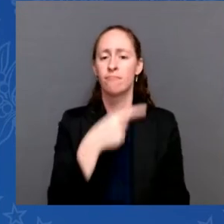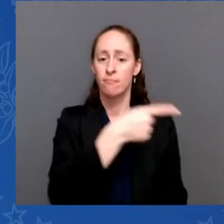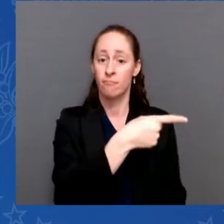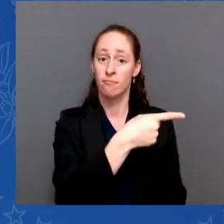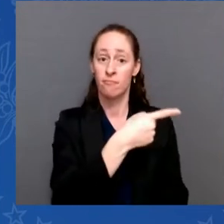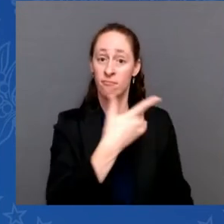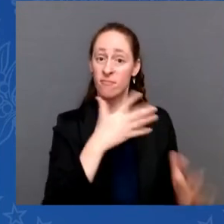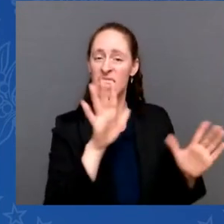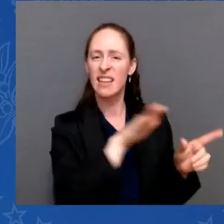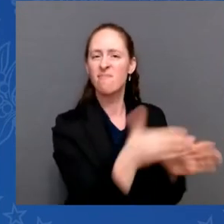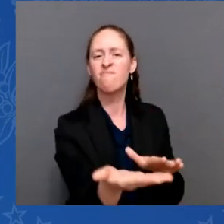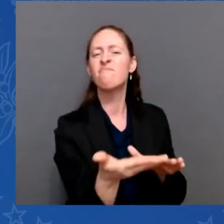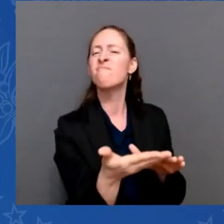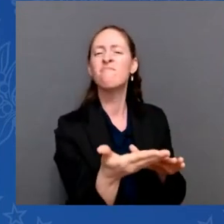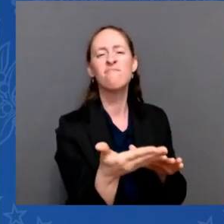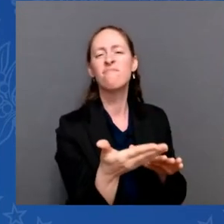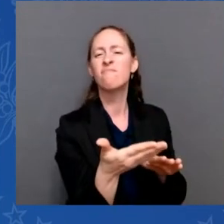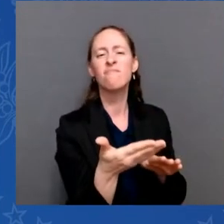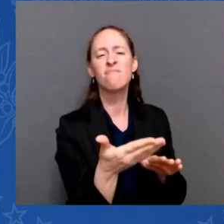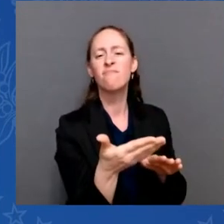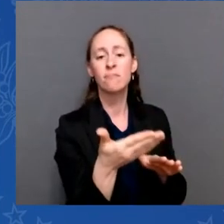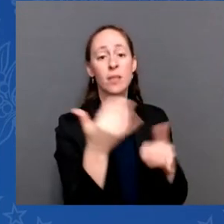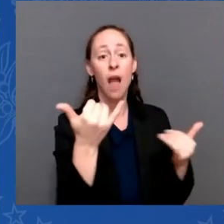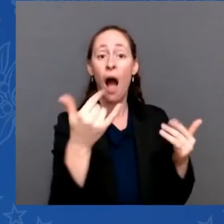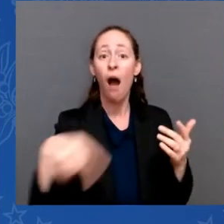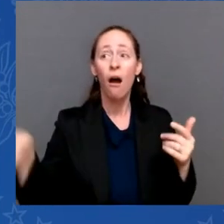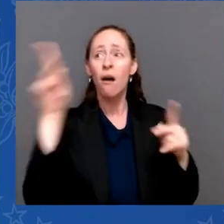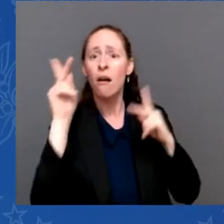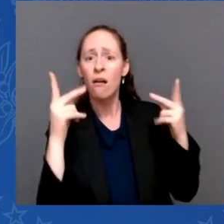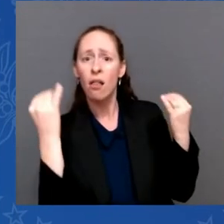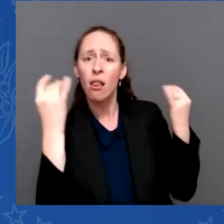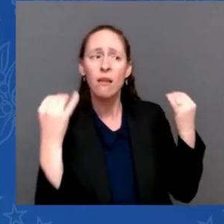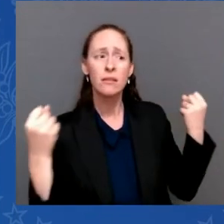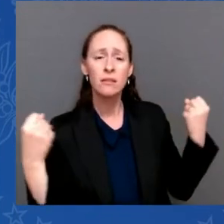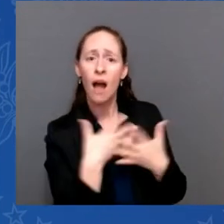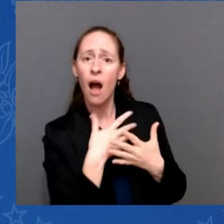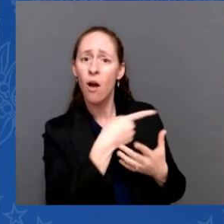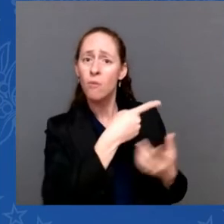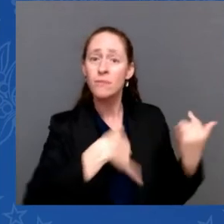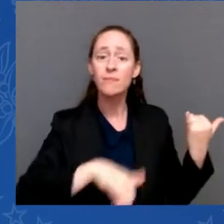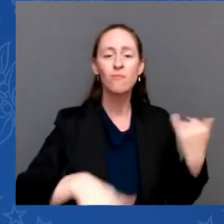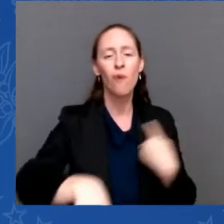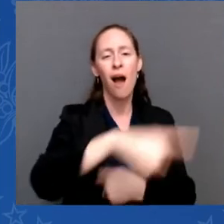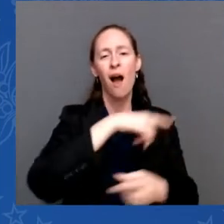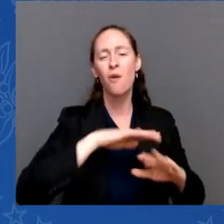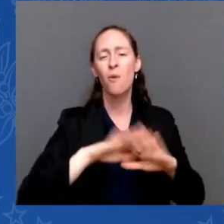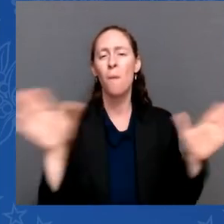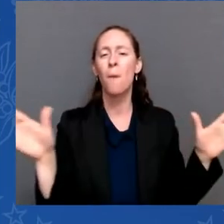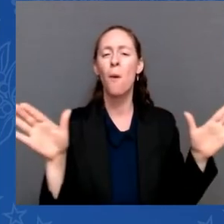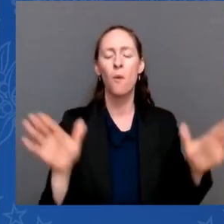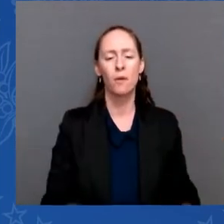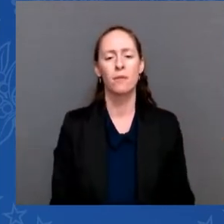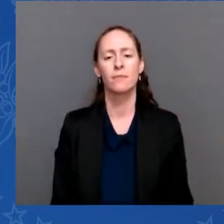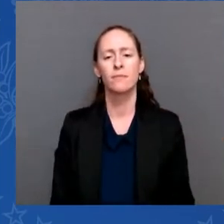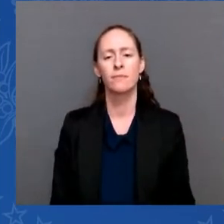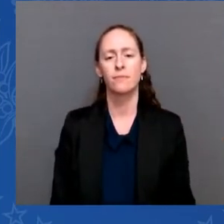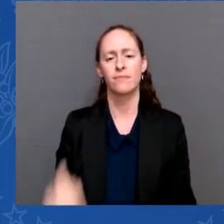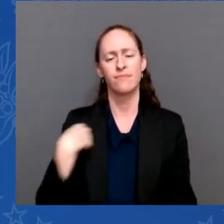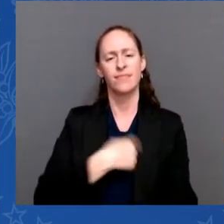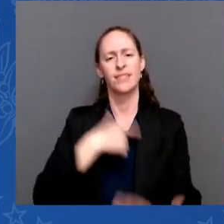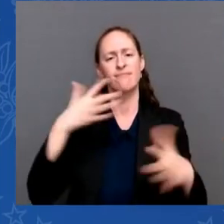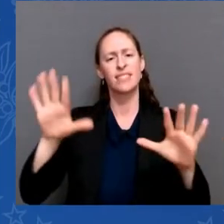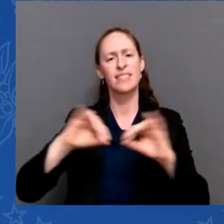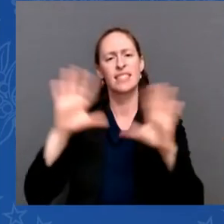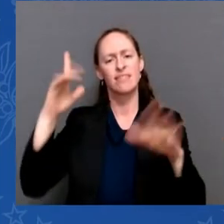The United States continues to demonstrate our resolve and our capacity to defend the American people against those who seek to do us